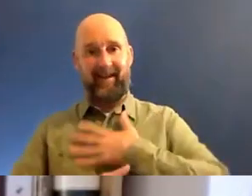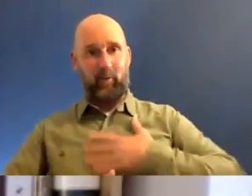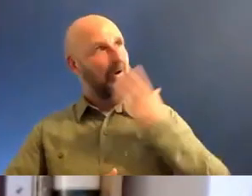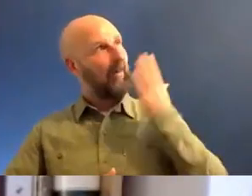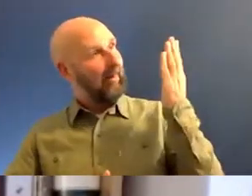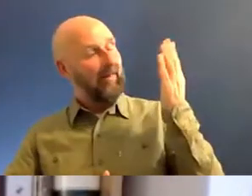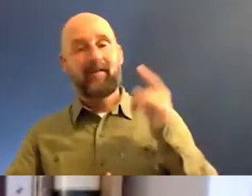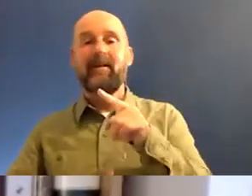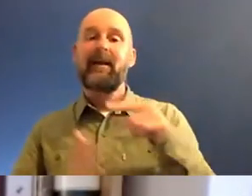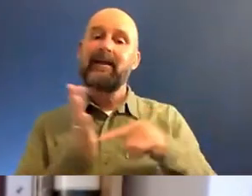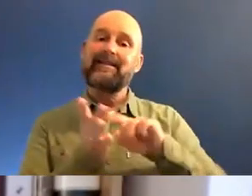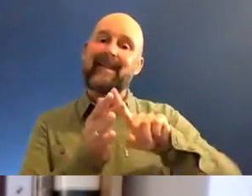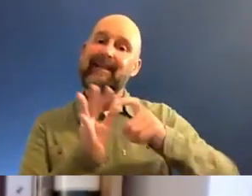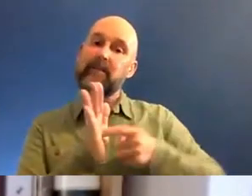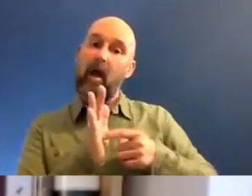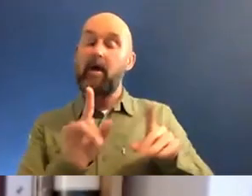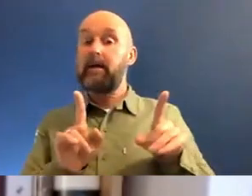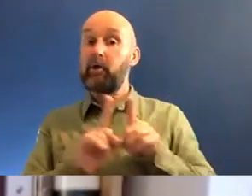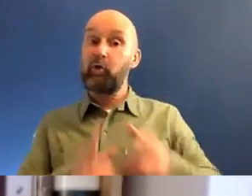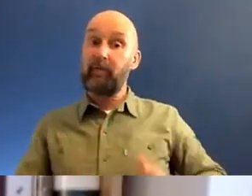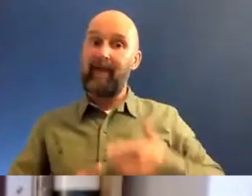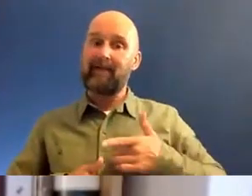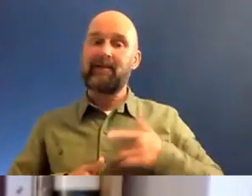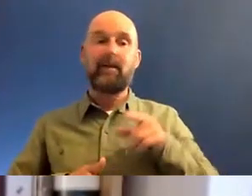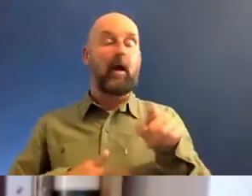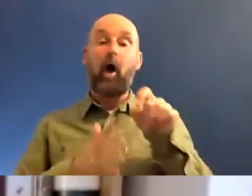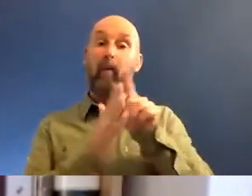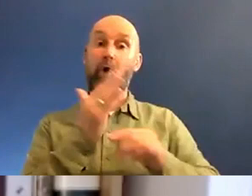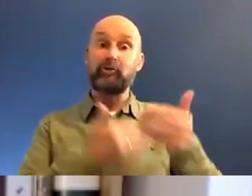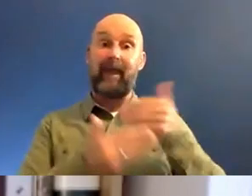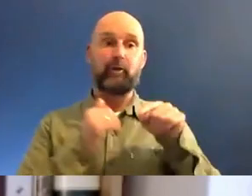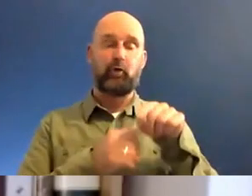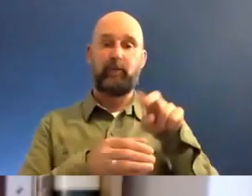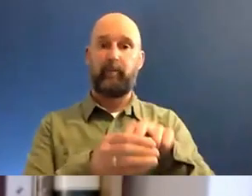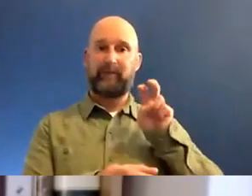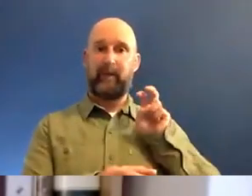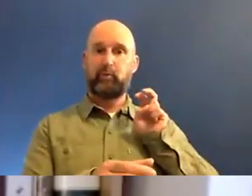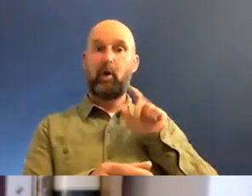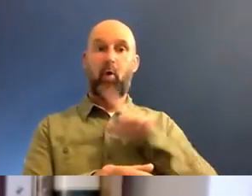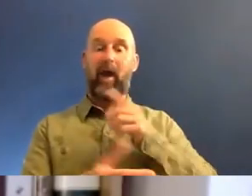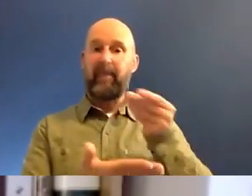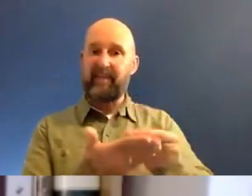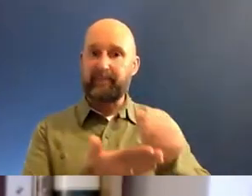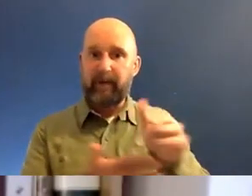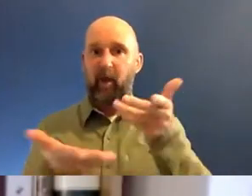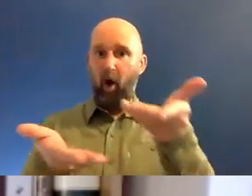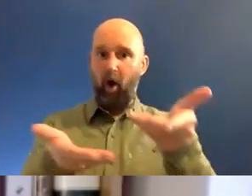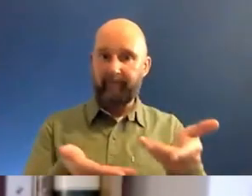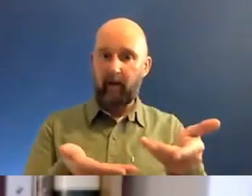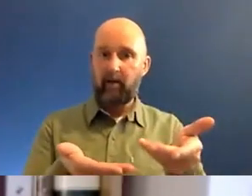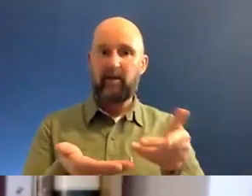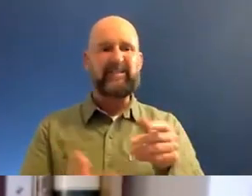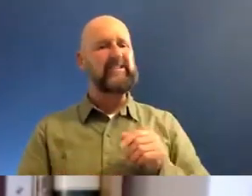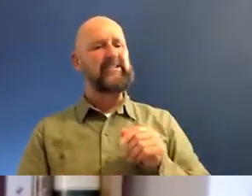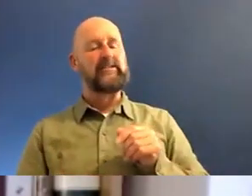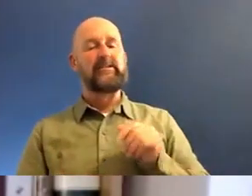Teekster, have you had moments when you felt you had to back away from a project because, although there was money there, there was an offer there, you felt that